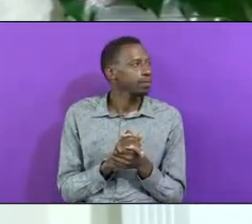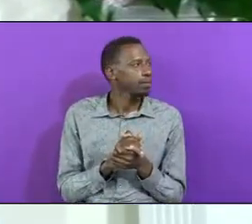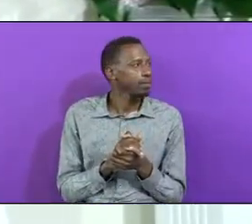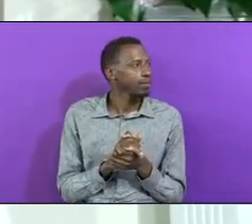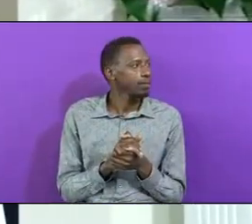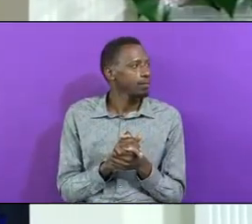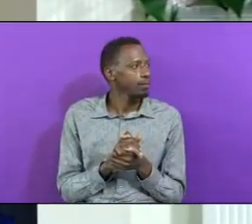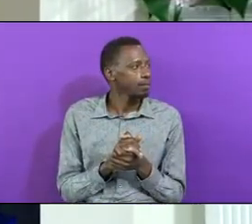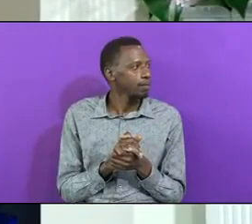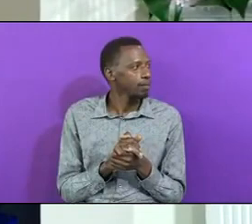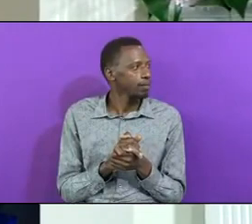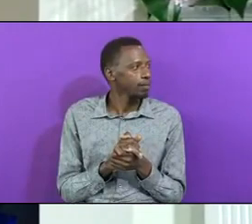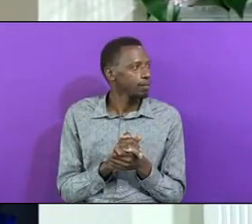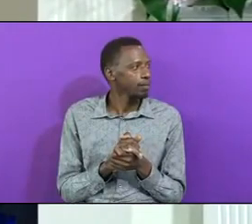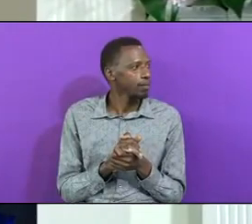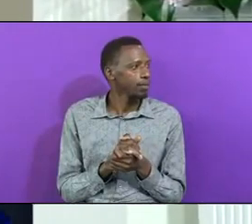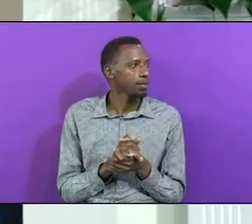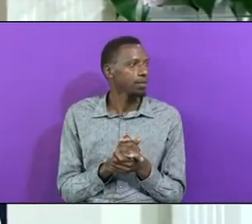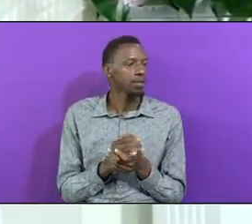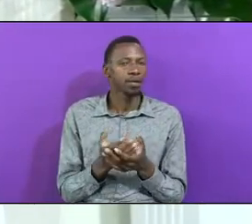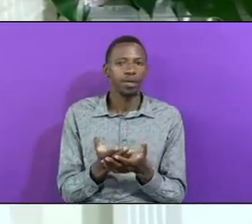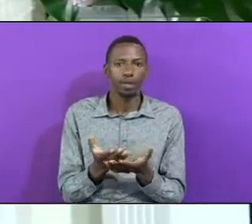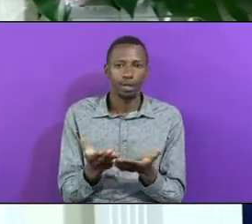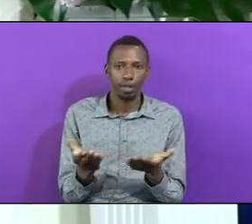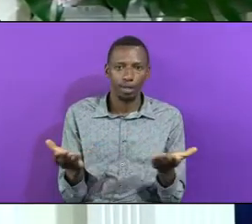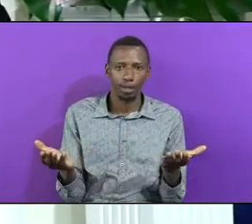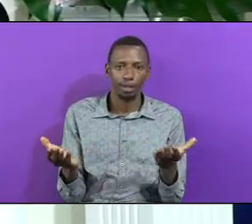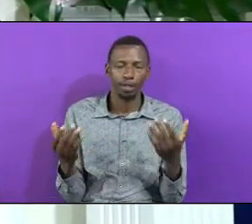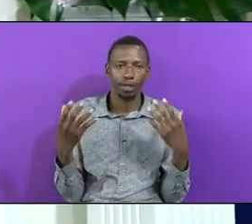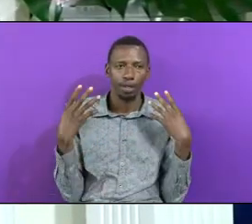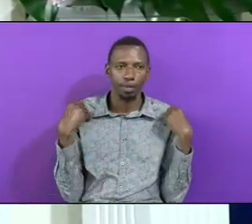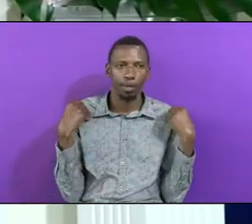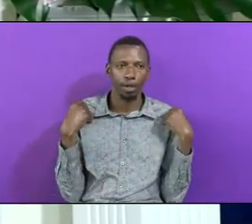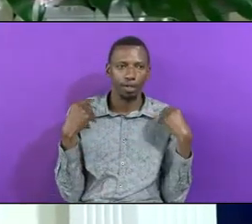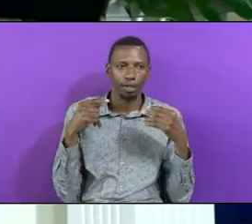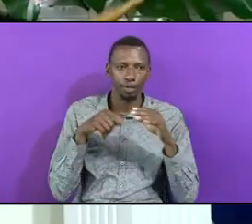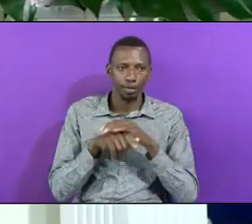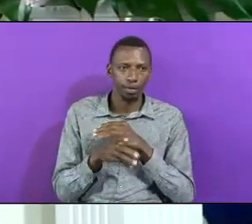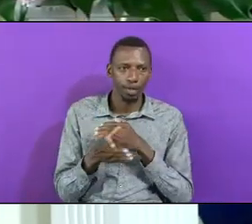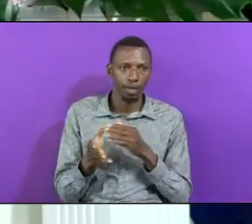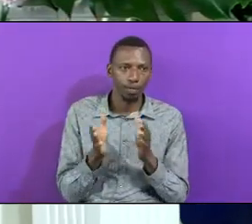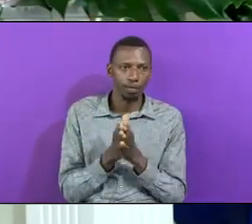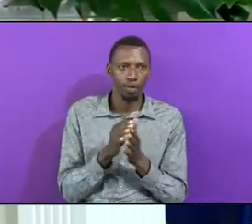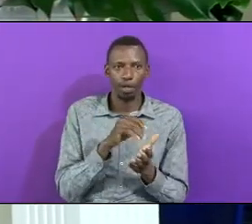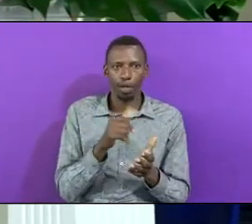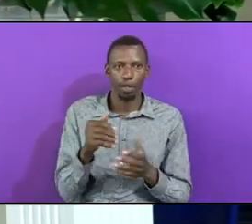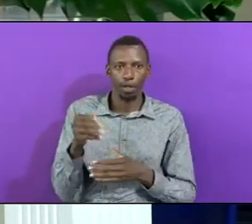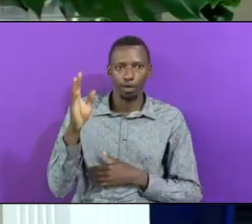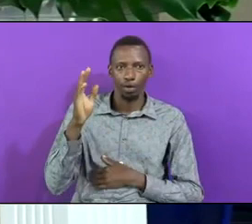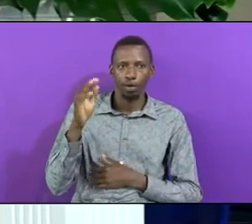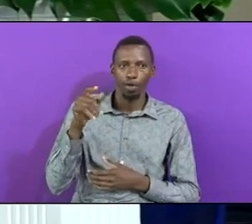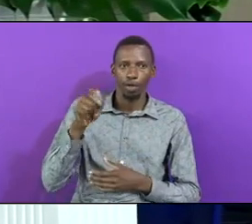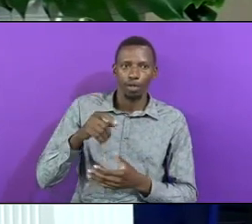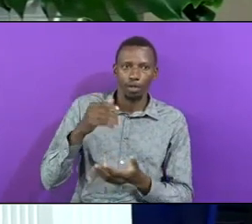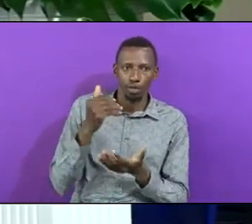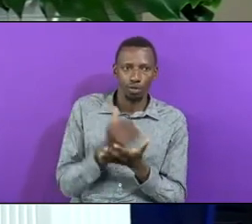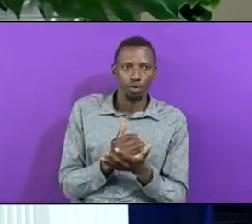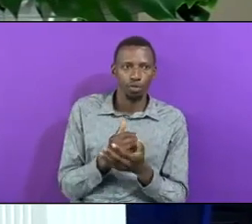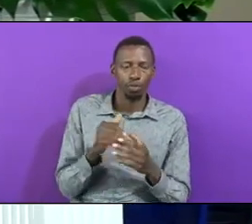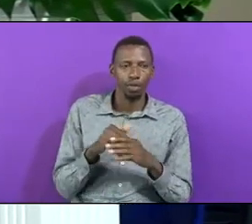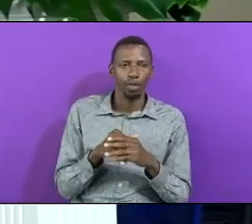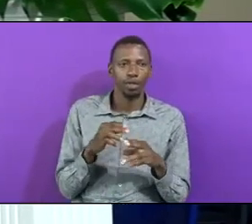This Practice Of Entering Here With Other Gods Need To Be Stopped In Jesus Name Remember Where God Took You From